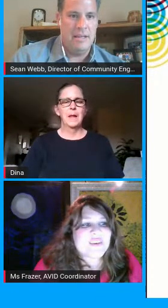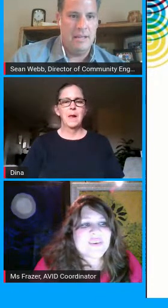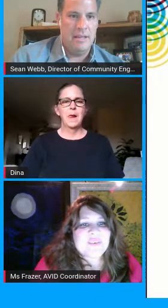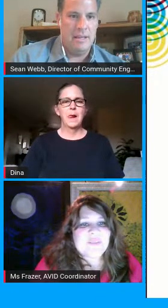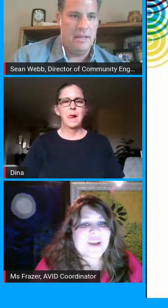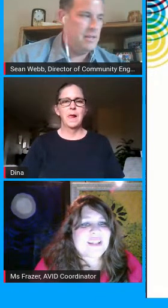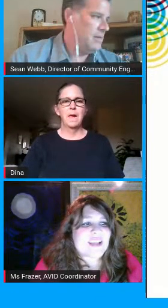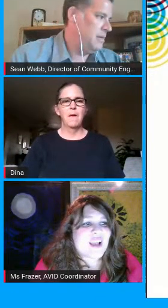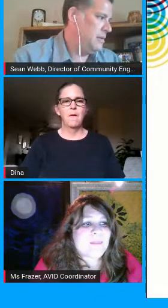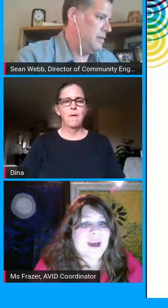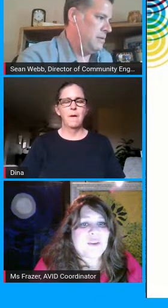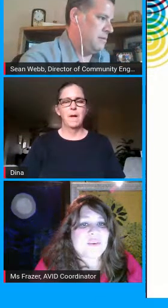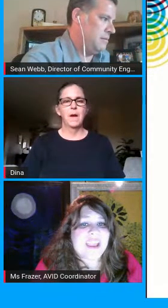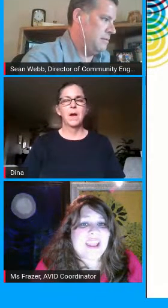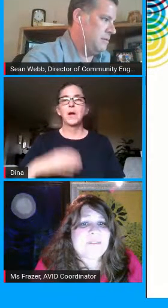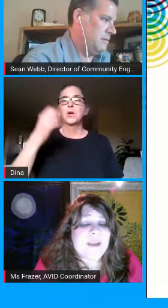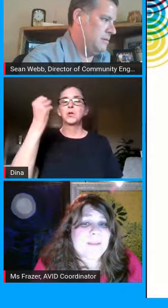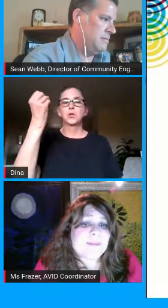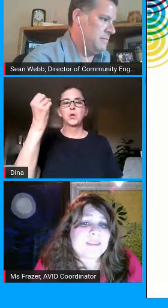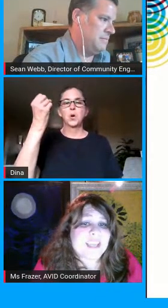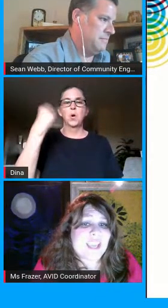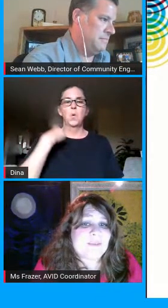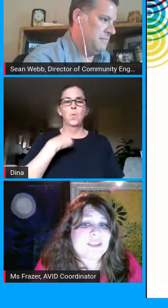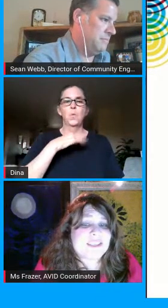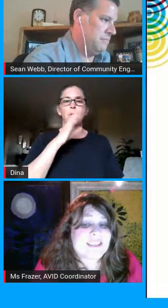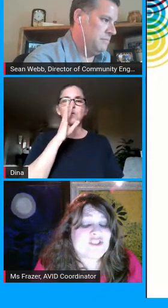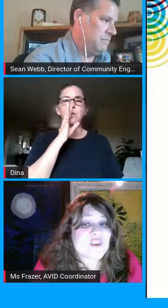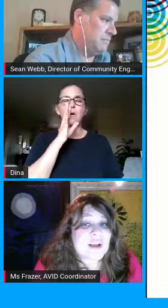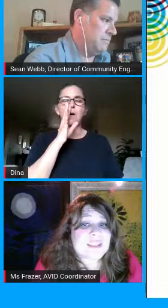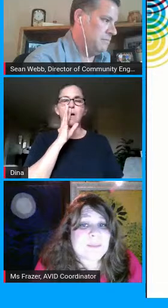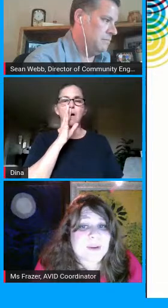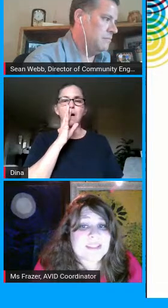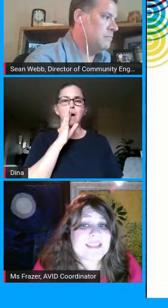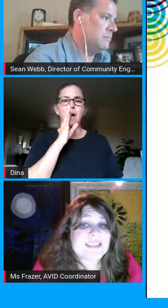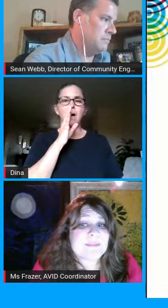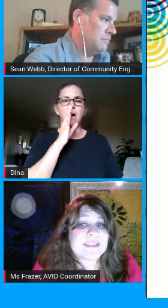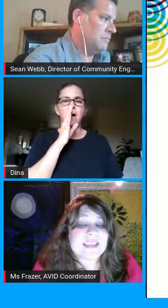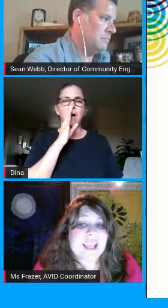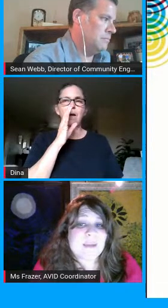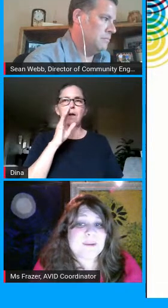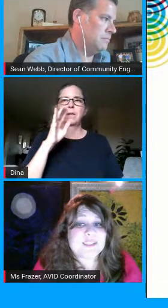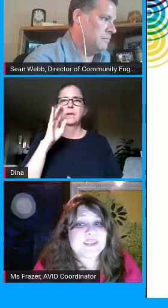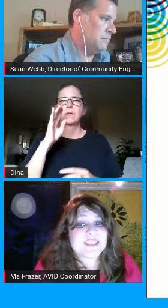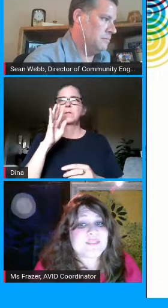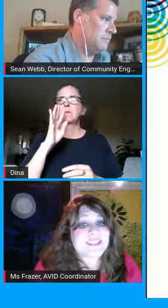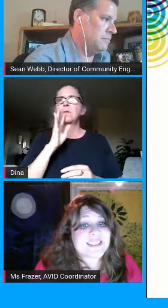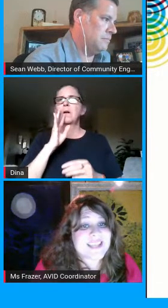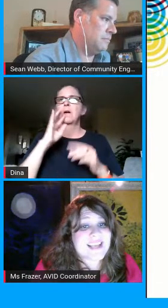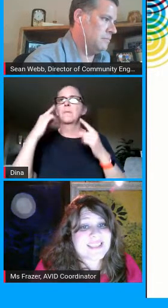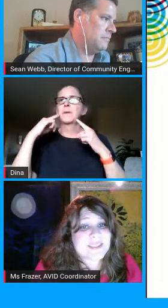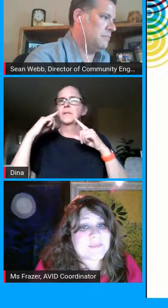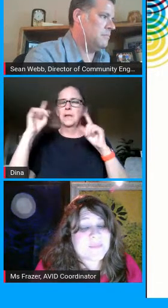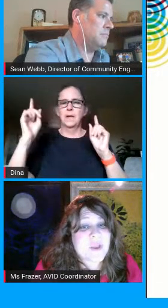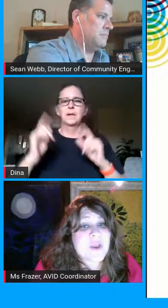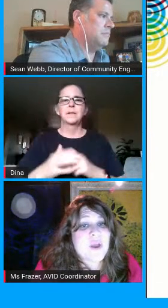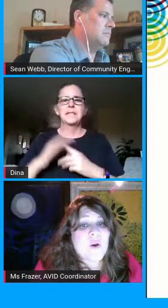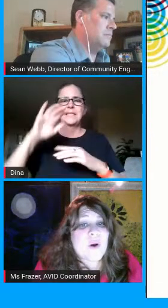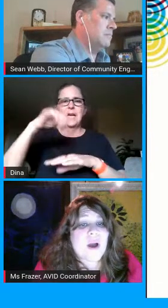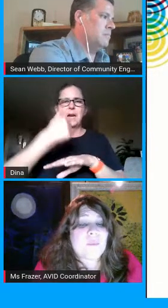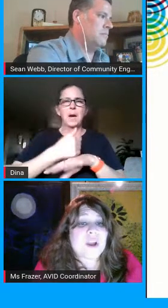so we're going to talk about creating a family routine which is a strong support system to setting up your students for success